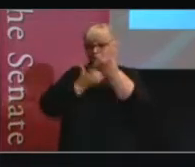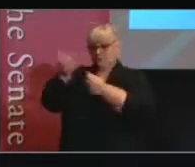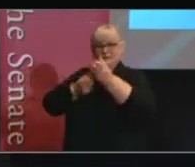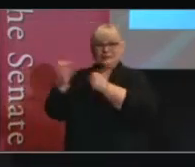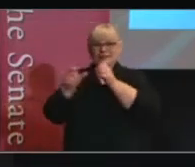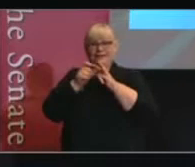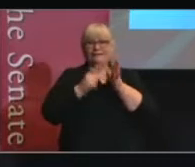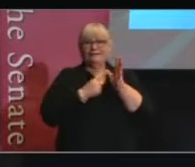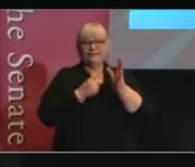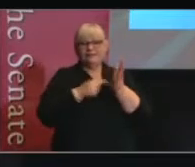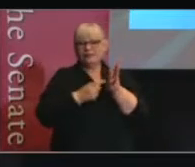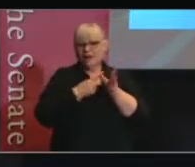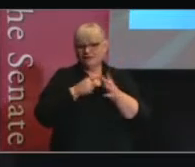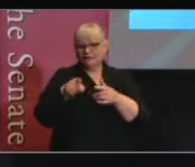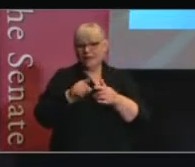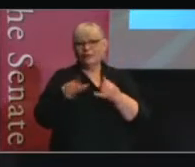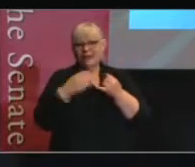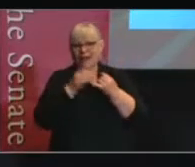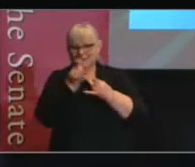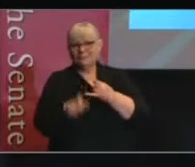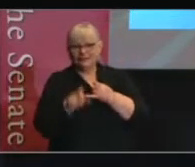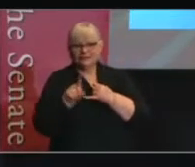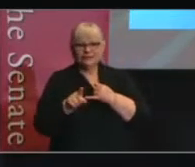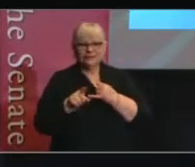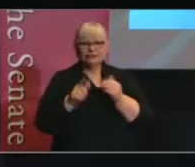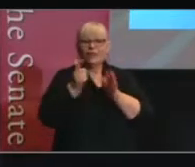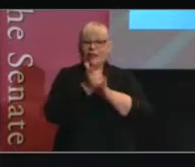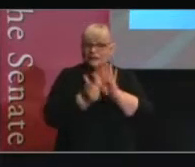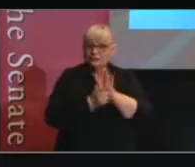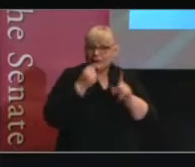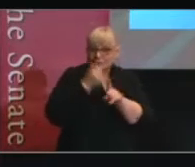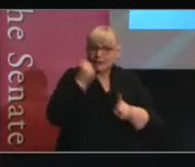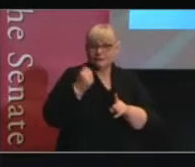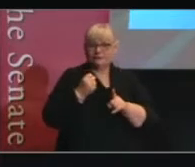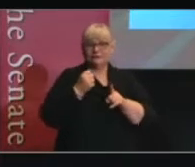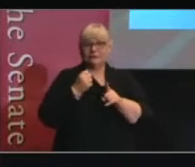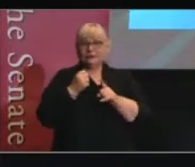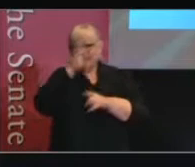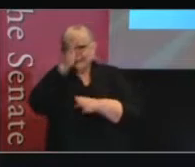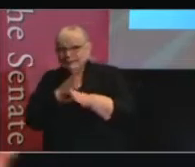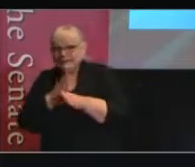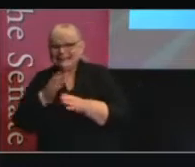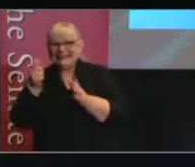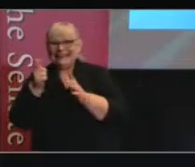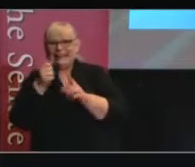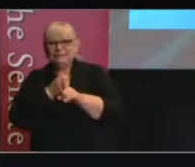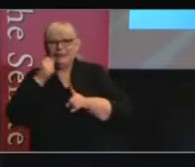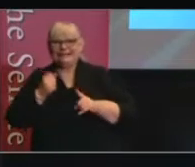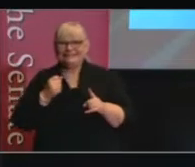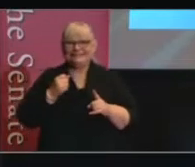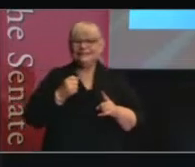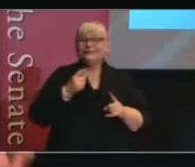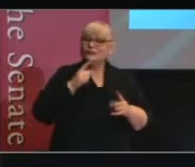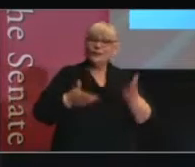the last part here, legislative impact, public impact, and hidden impact. So, in the past,